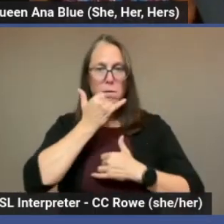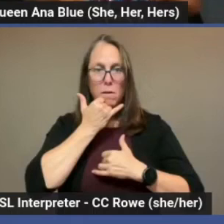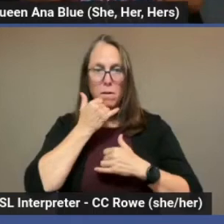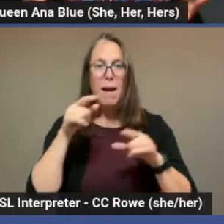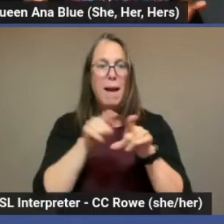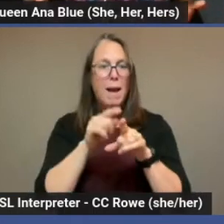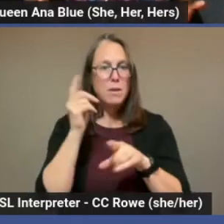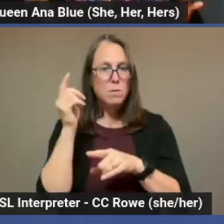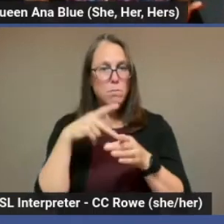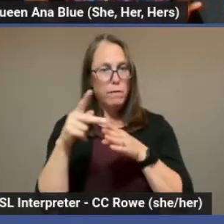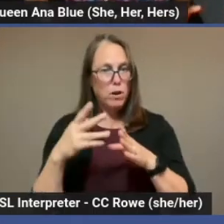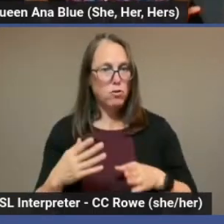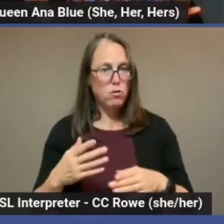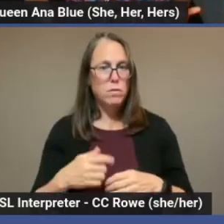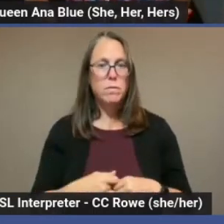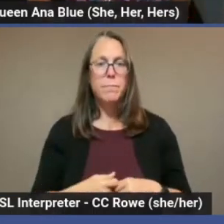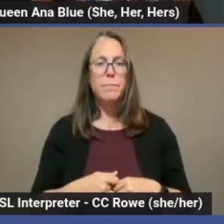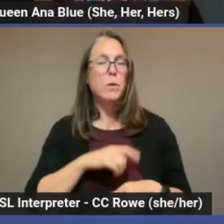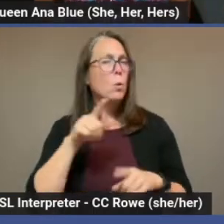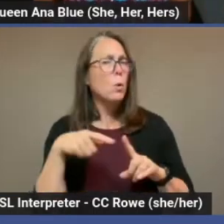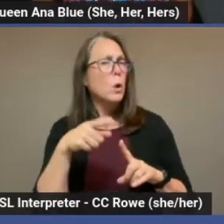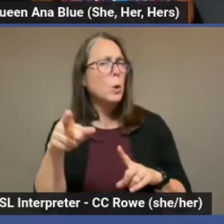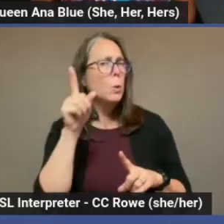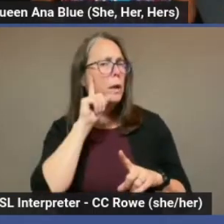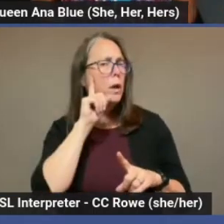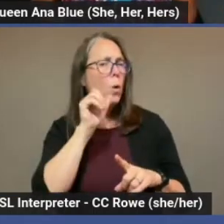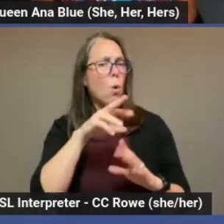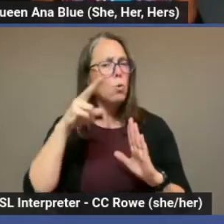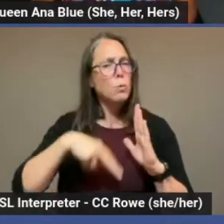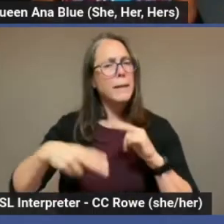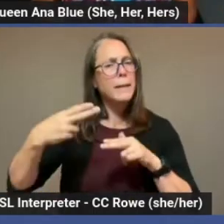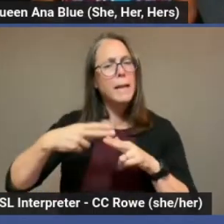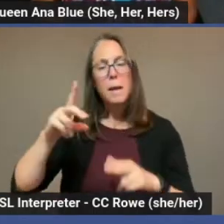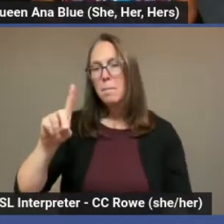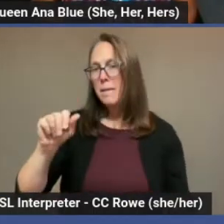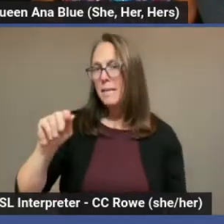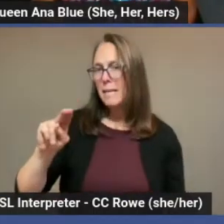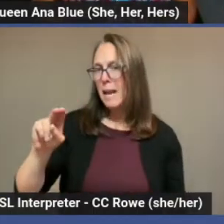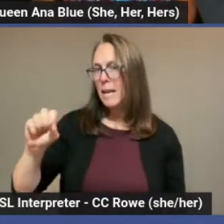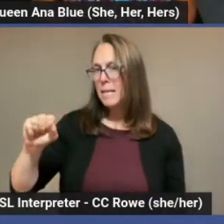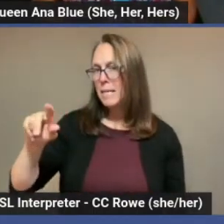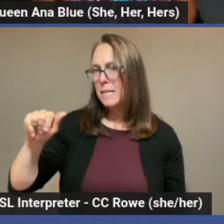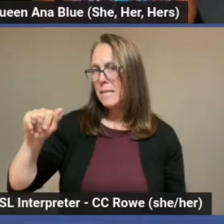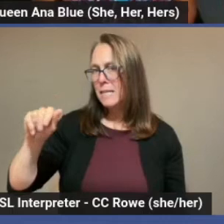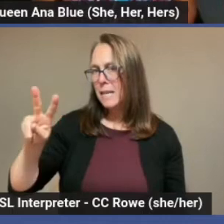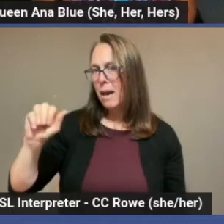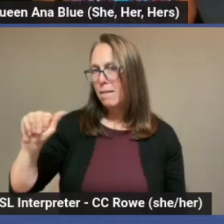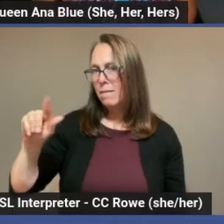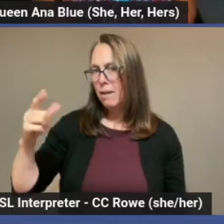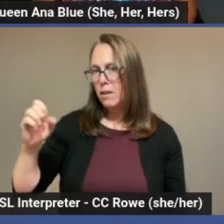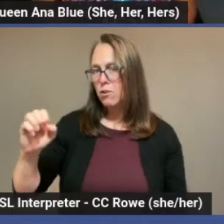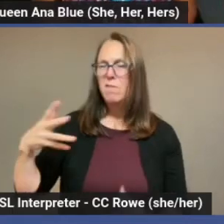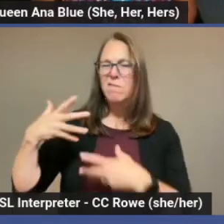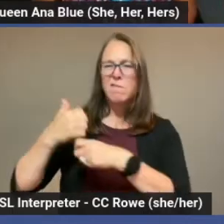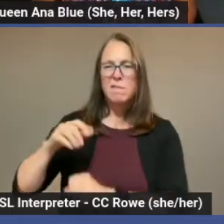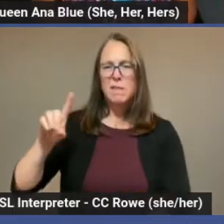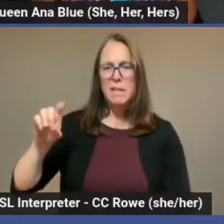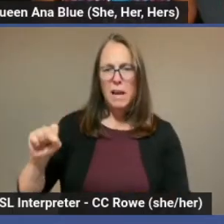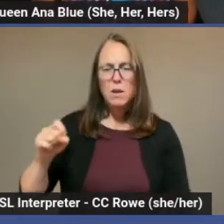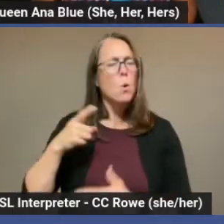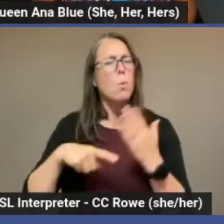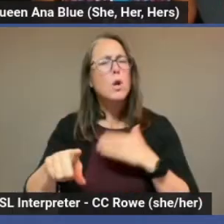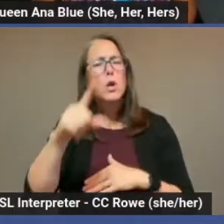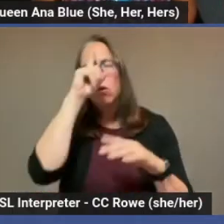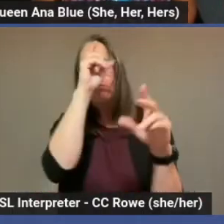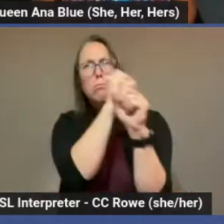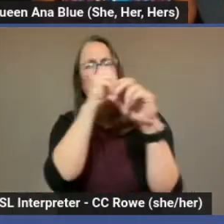So what comes to mind when you hear or read the name Dan Savage? Maybe you heard about him on TV, saw some